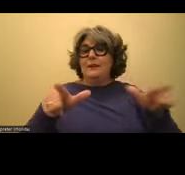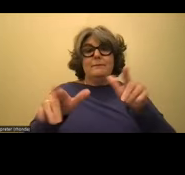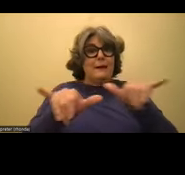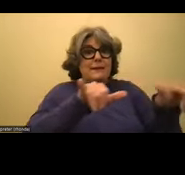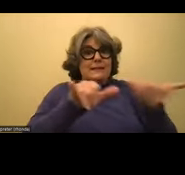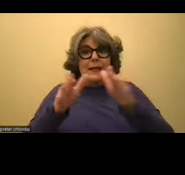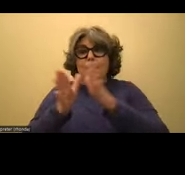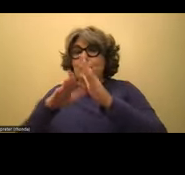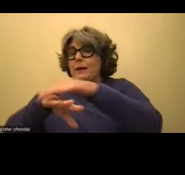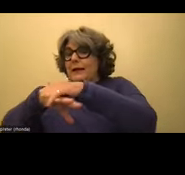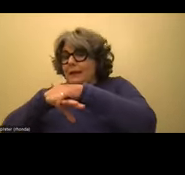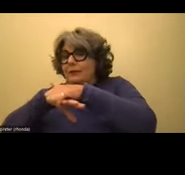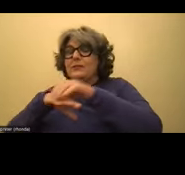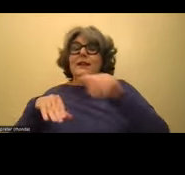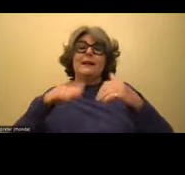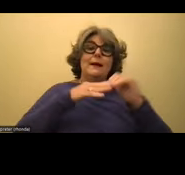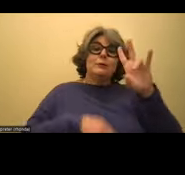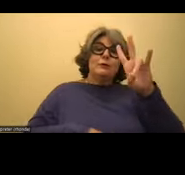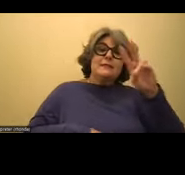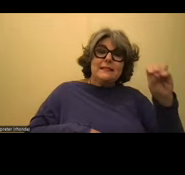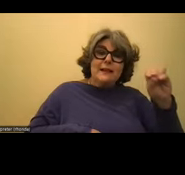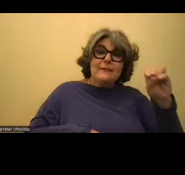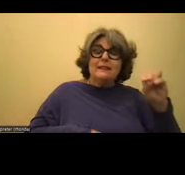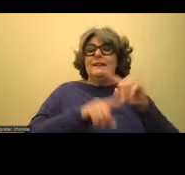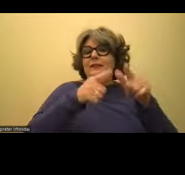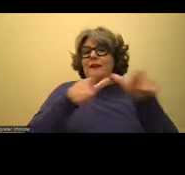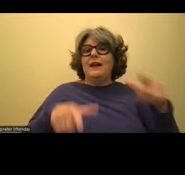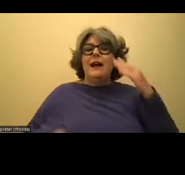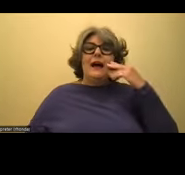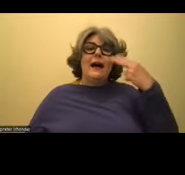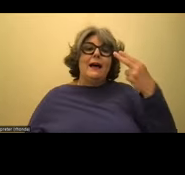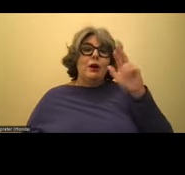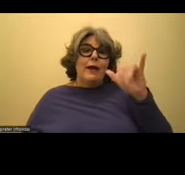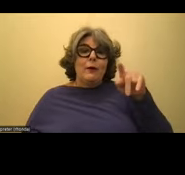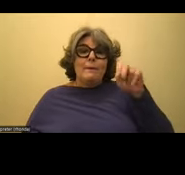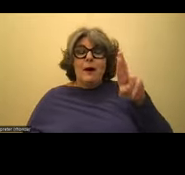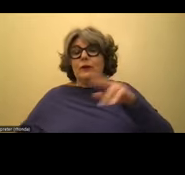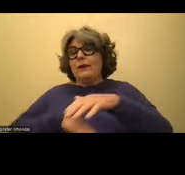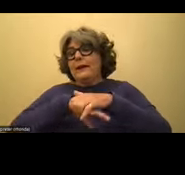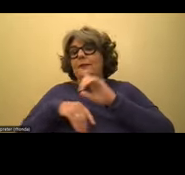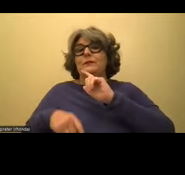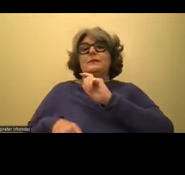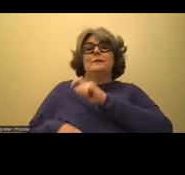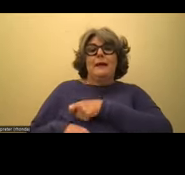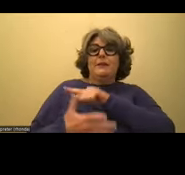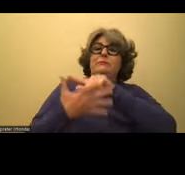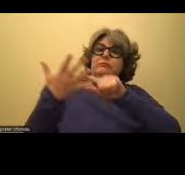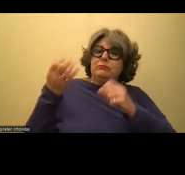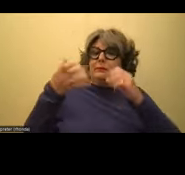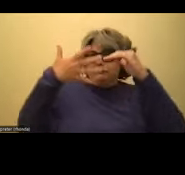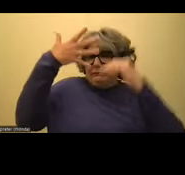book in English and many other languages. So Harry Potter, for example, I know we have it in English, we have it in Spanish, we have it in other languages as well.